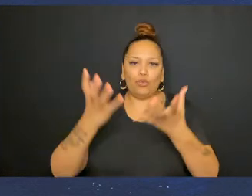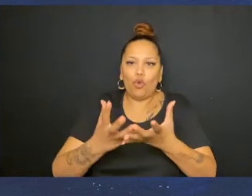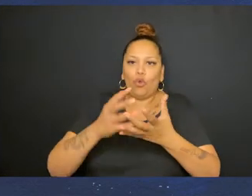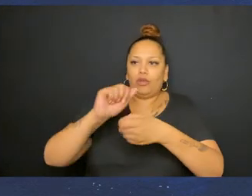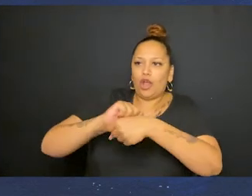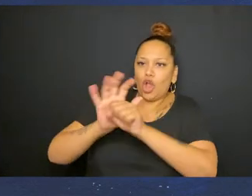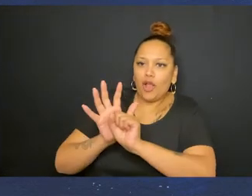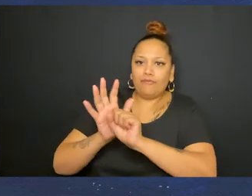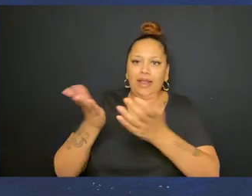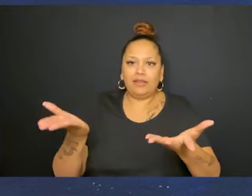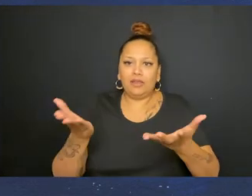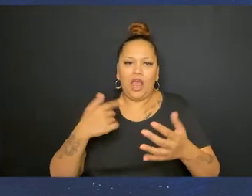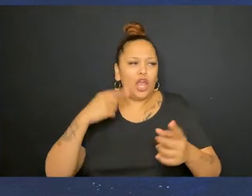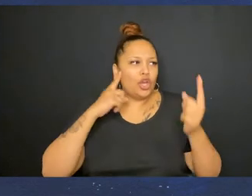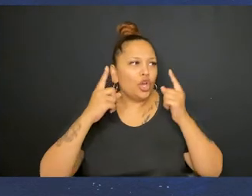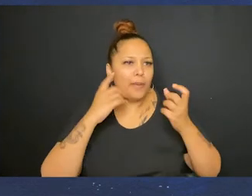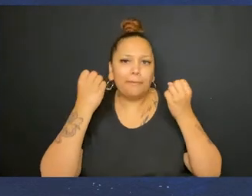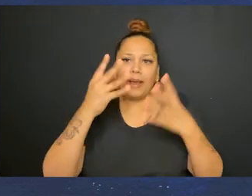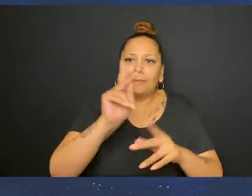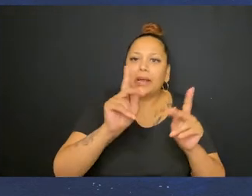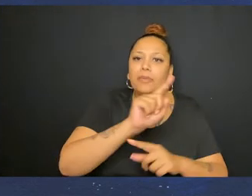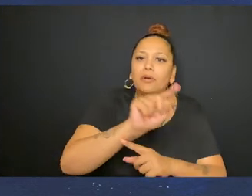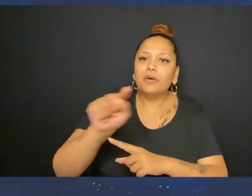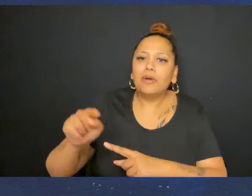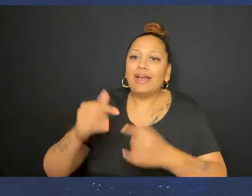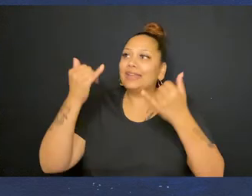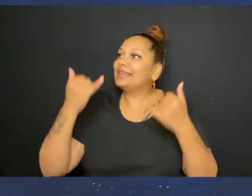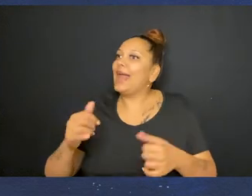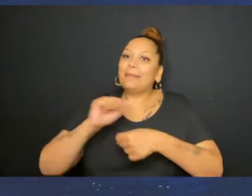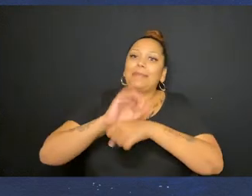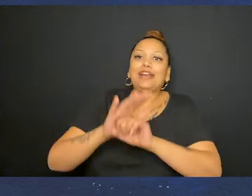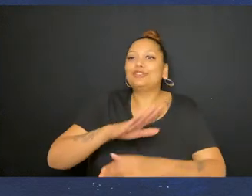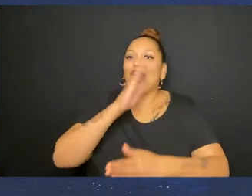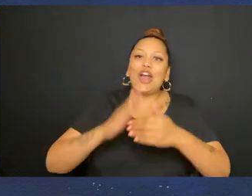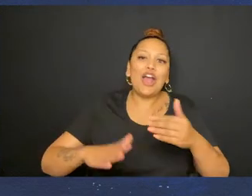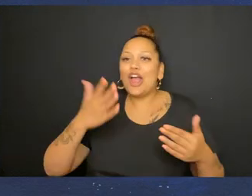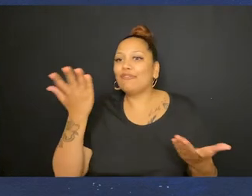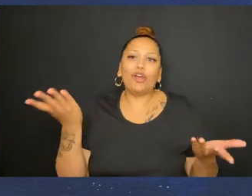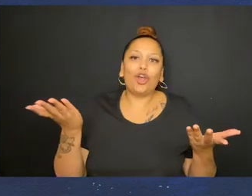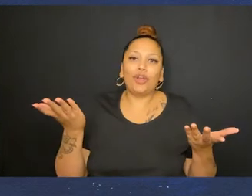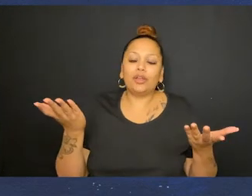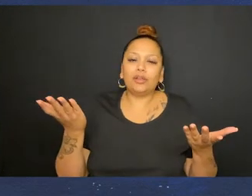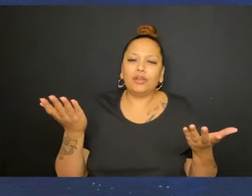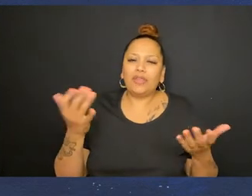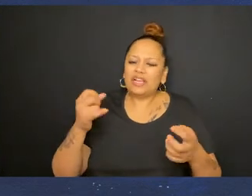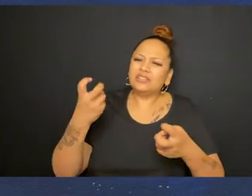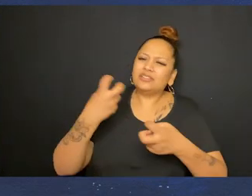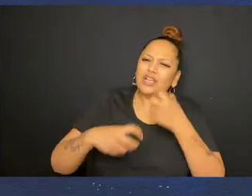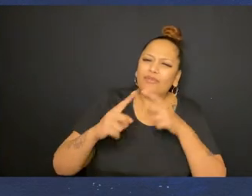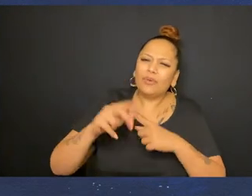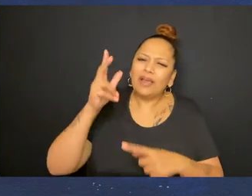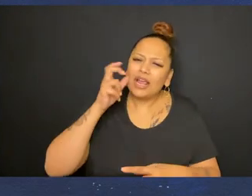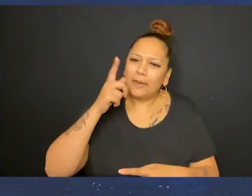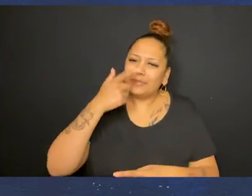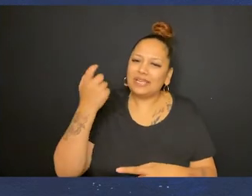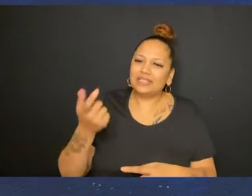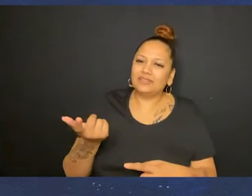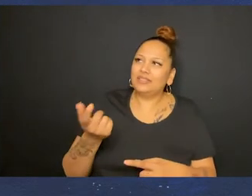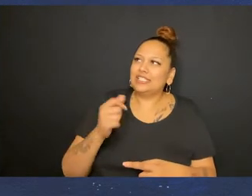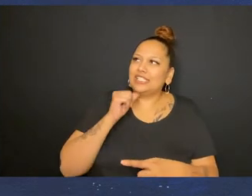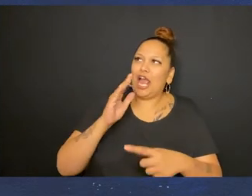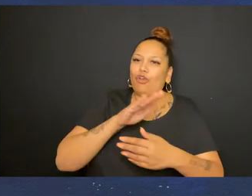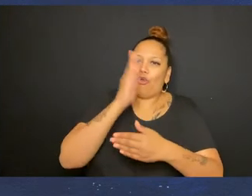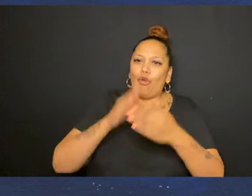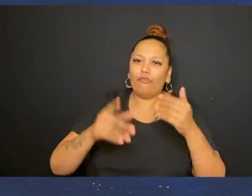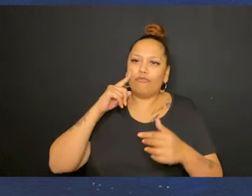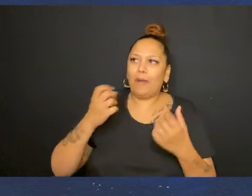happening in the world with COVID-19. I've heard so many people say, now that the pandemic's over, that's one of the hardest things to